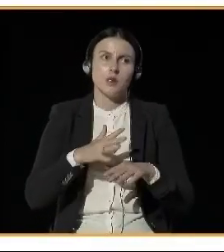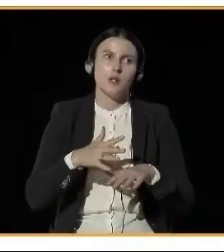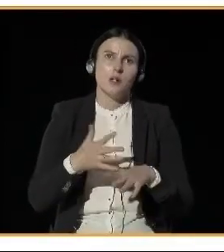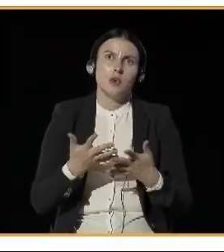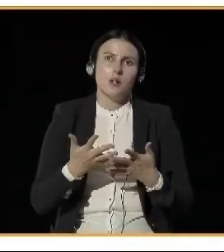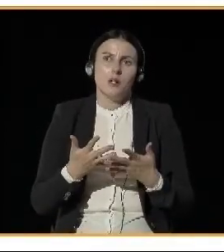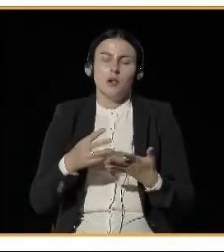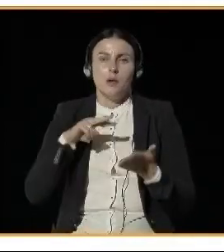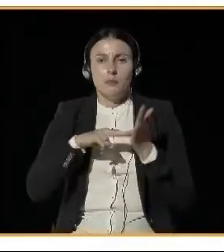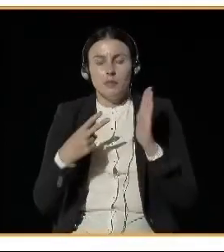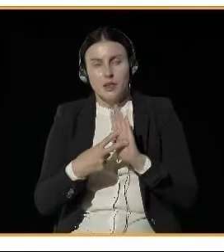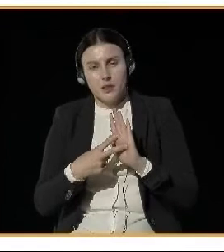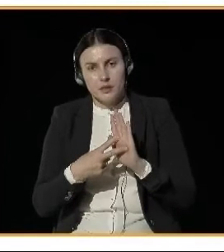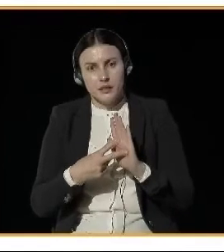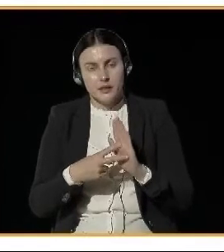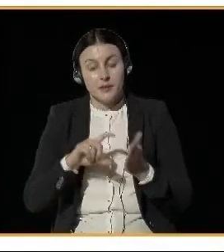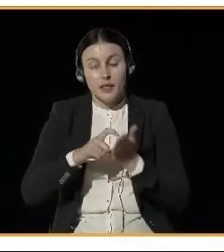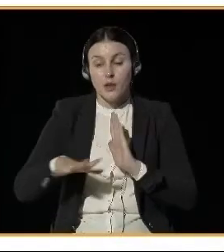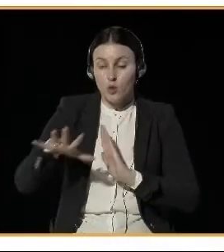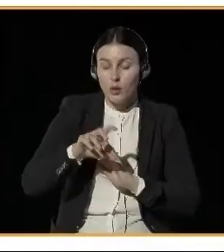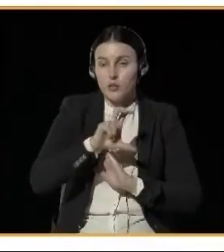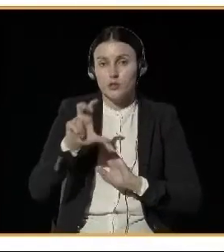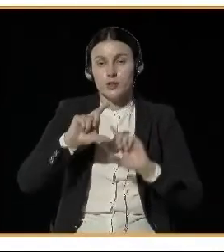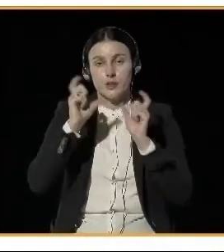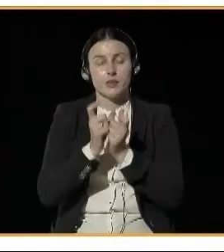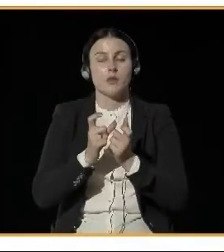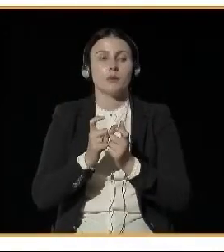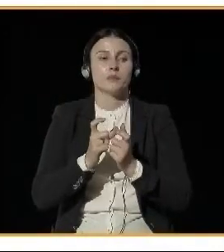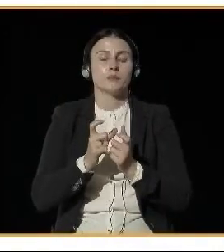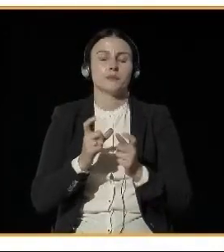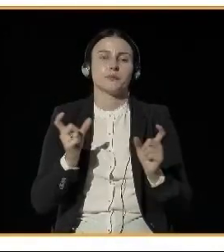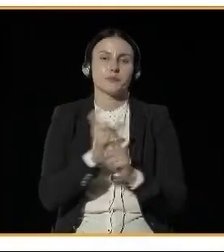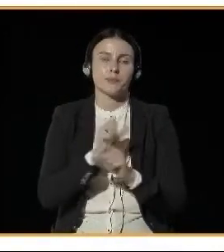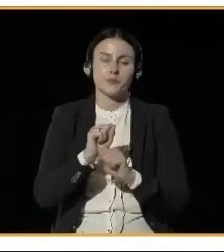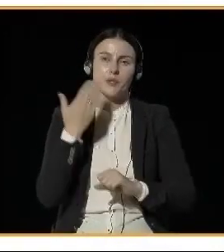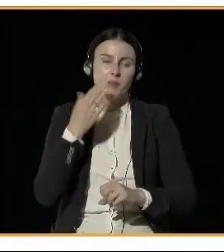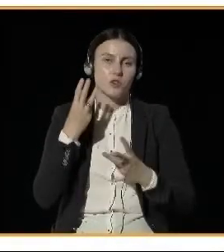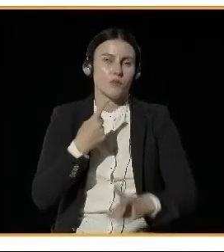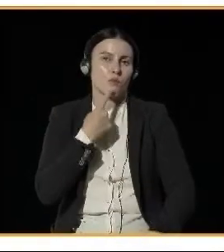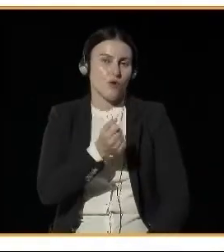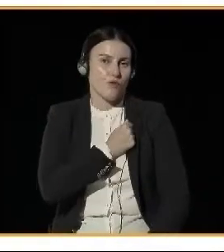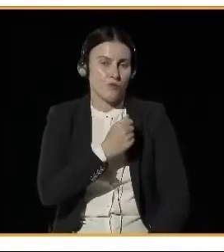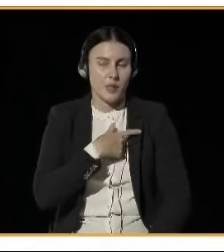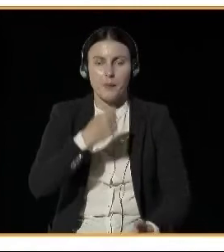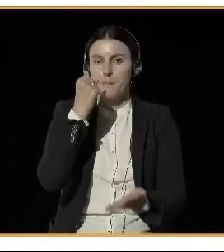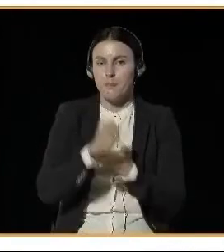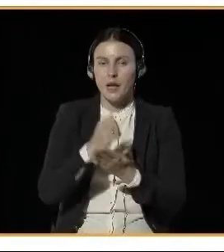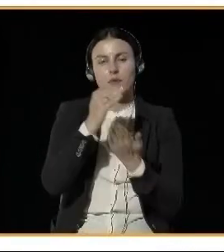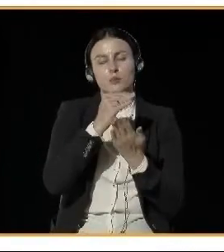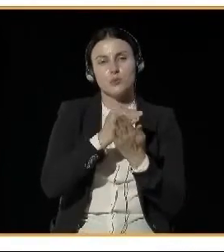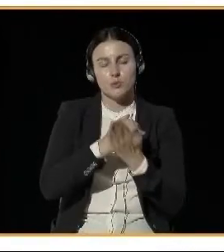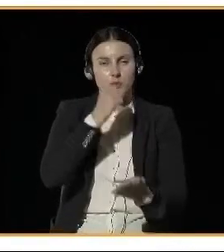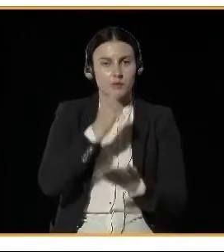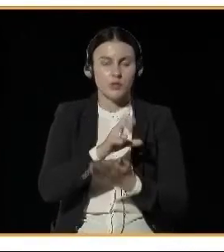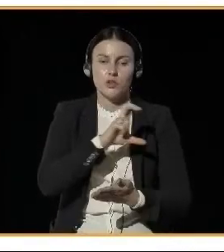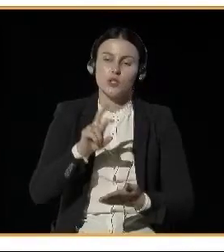law have to be coherent. And in Poland we can see that this coherency is